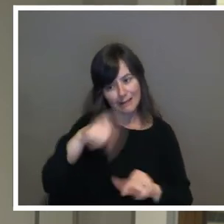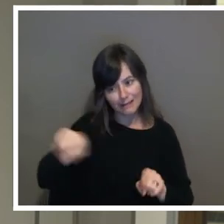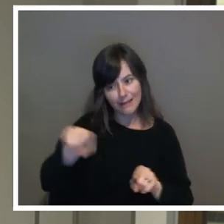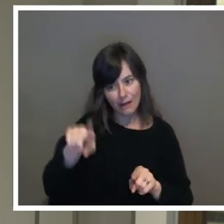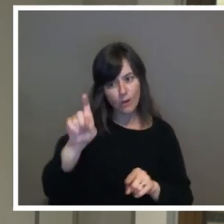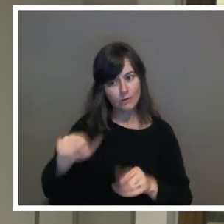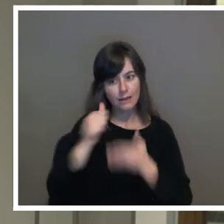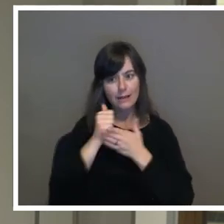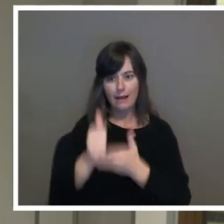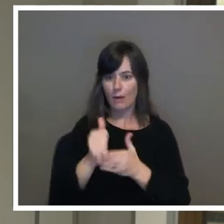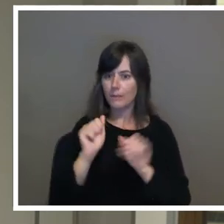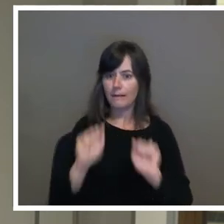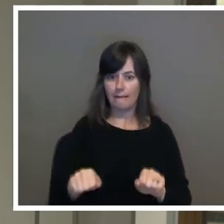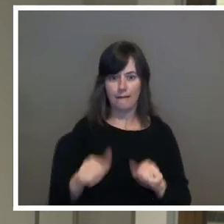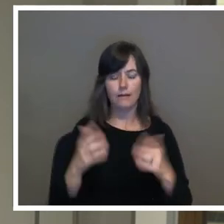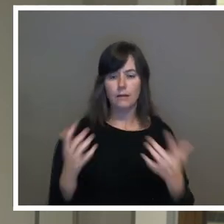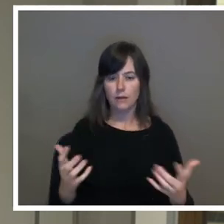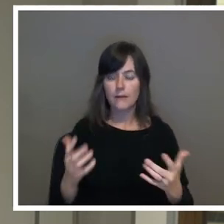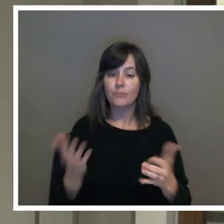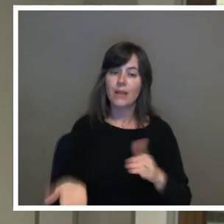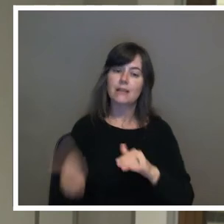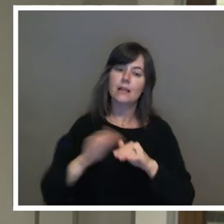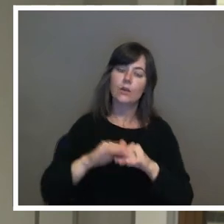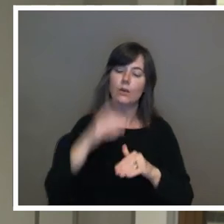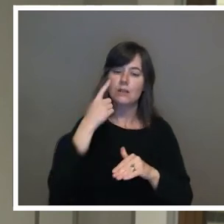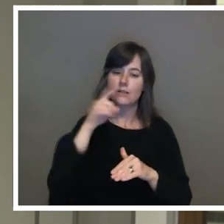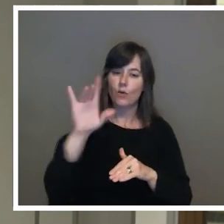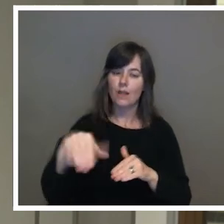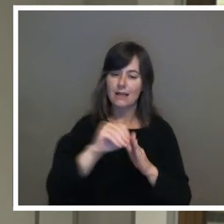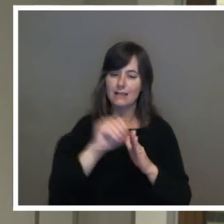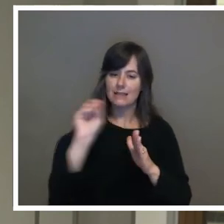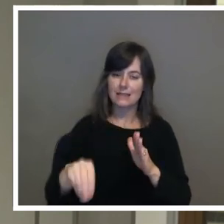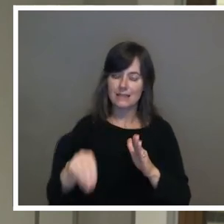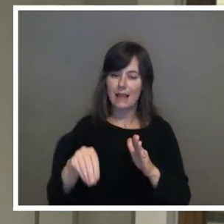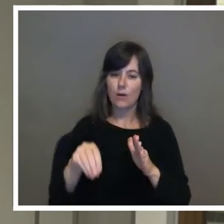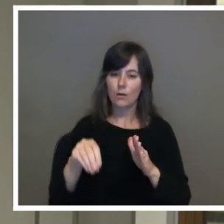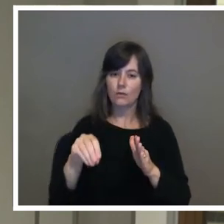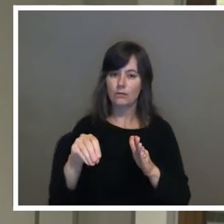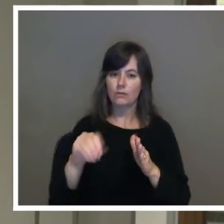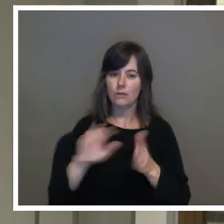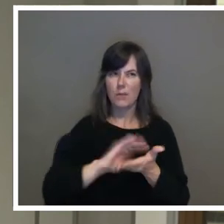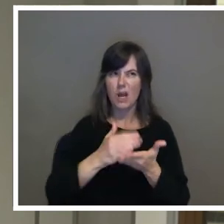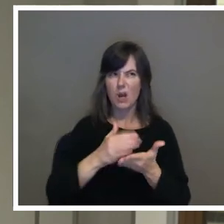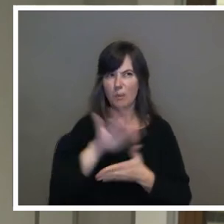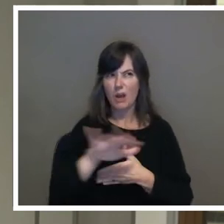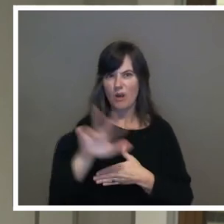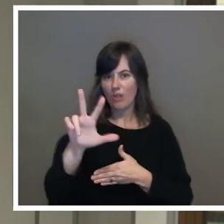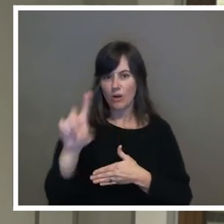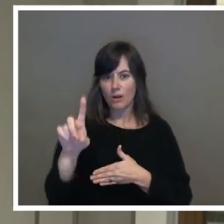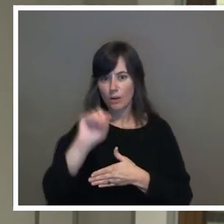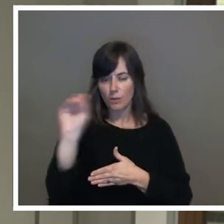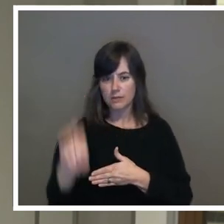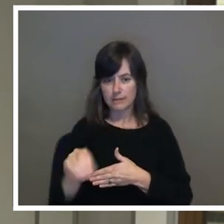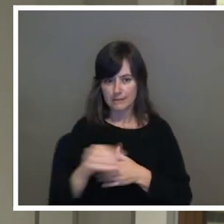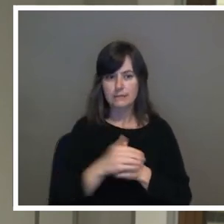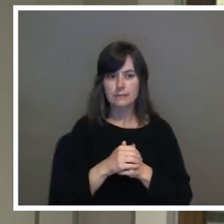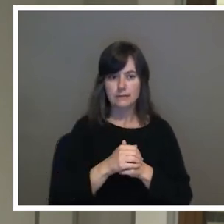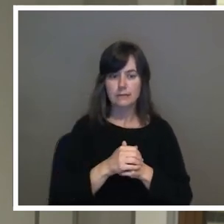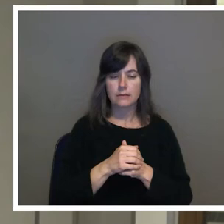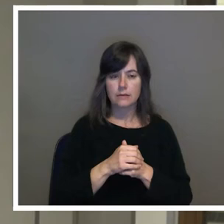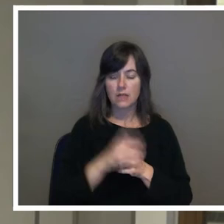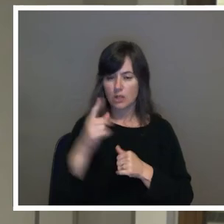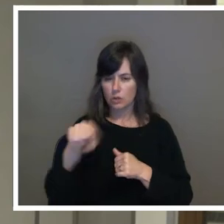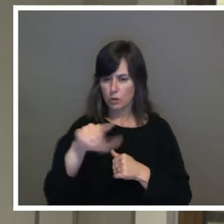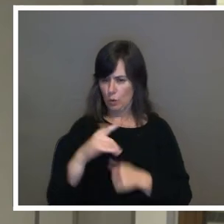That's an increase of that discount amount by about 31 percent. Do you feel